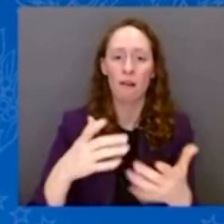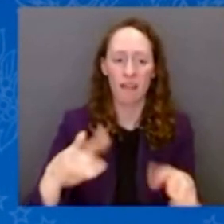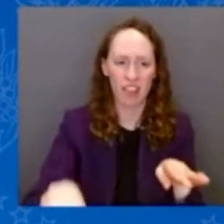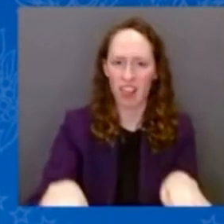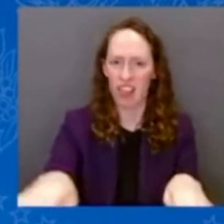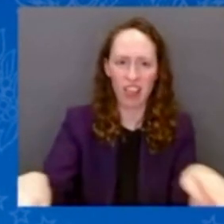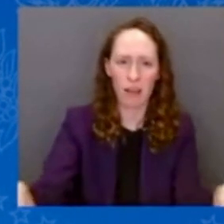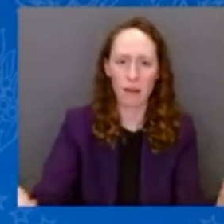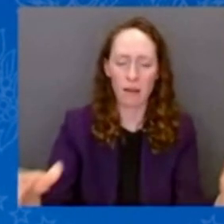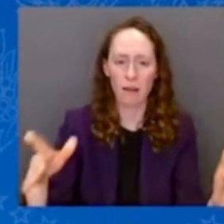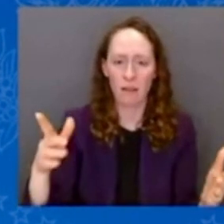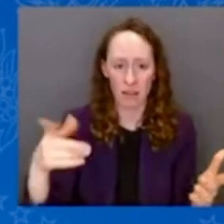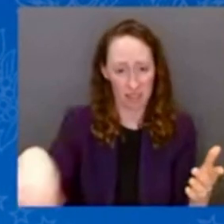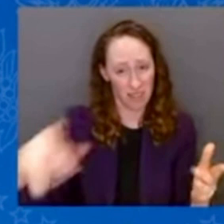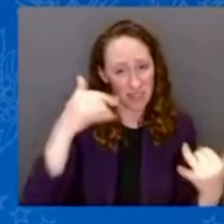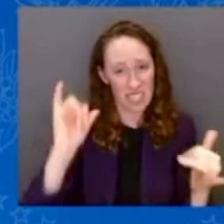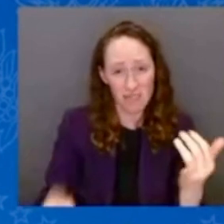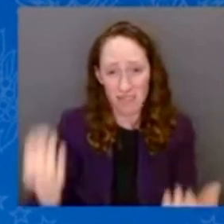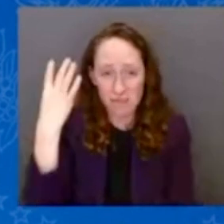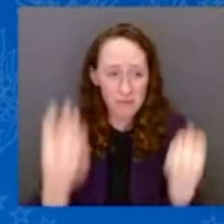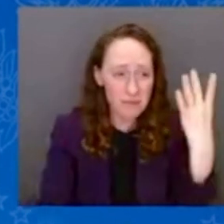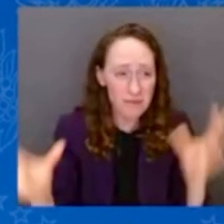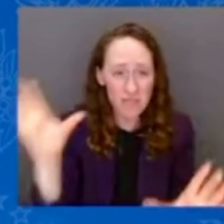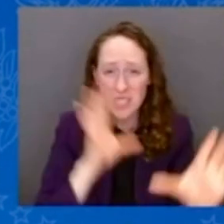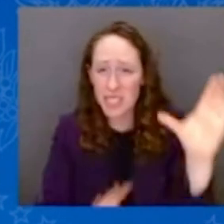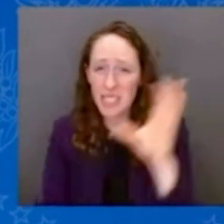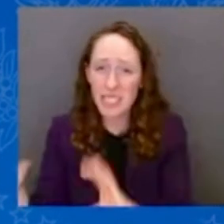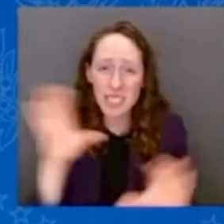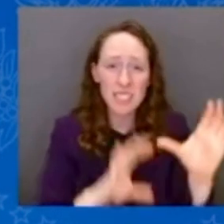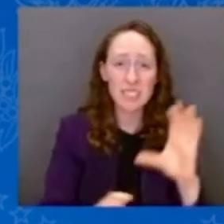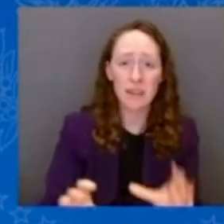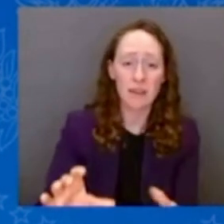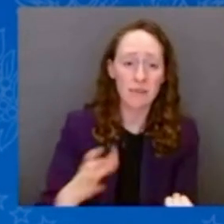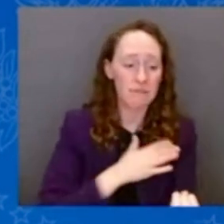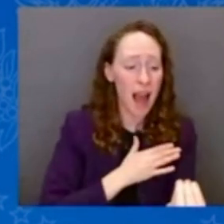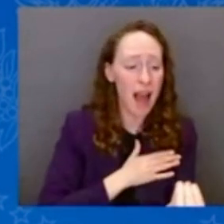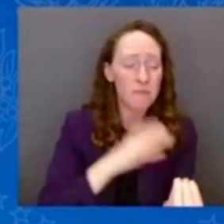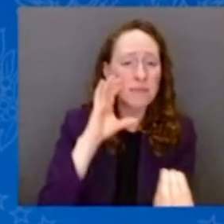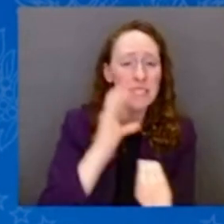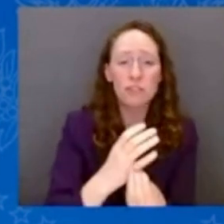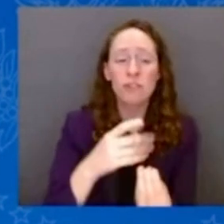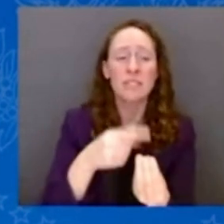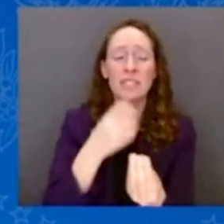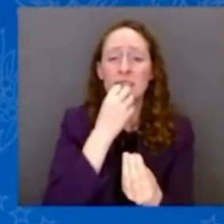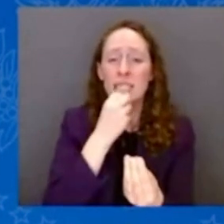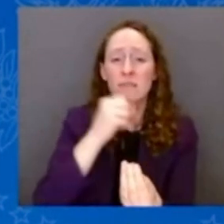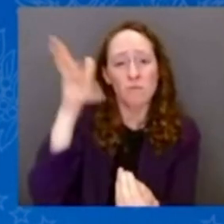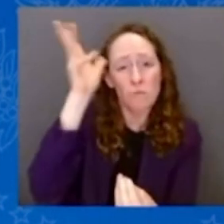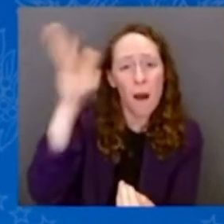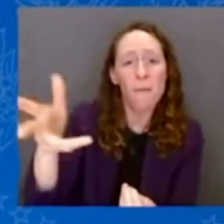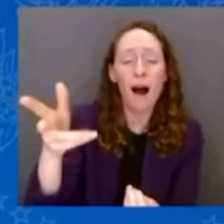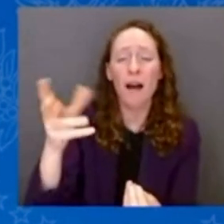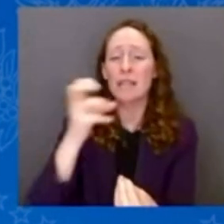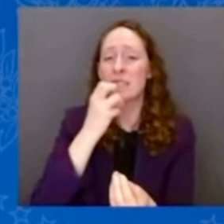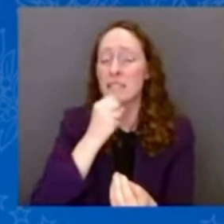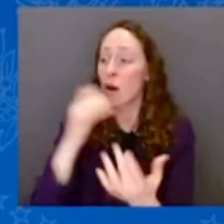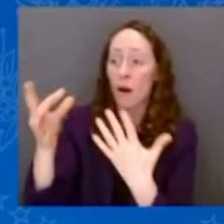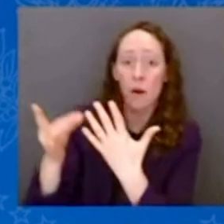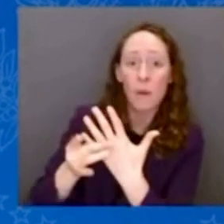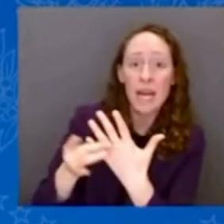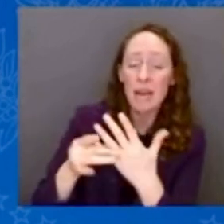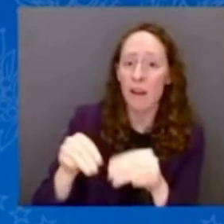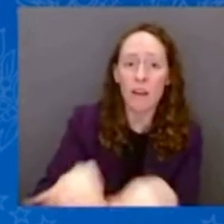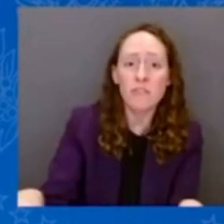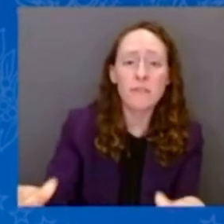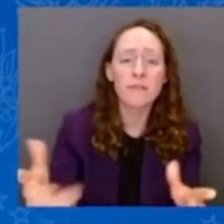picture of grandma or that wedding ring that was on the bureau or that special memento that means so much, meant so